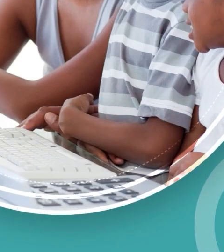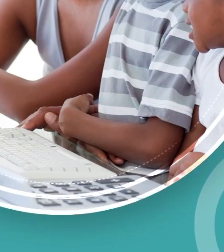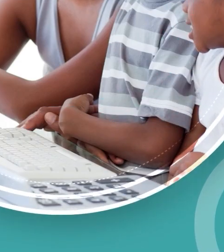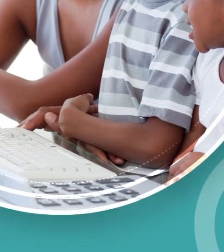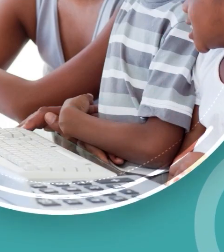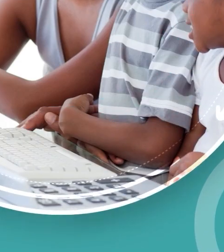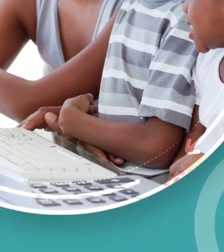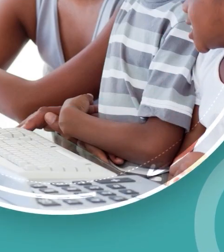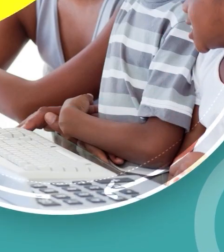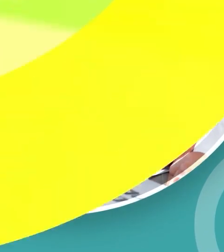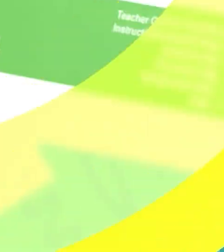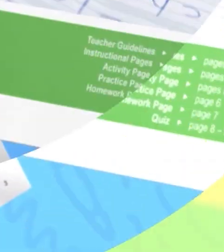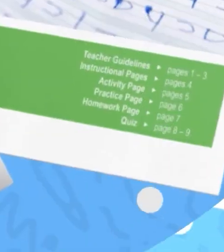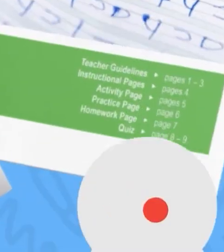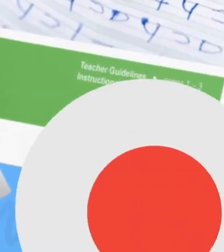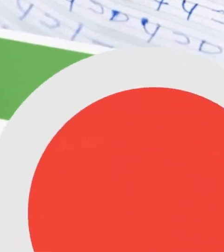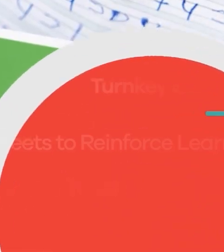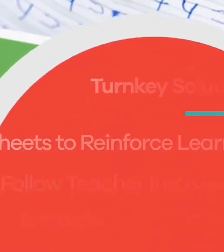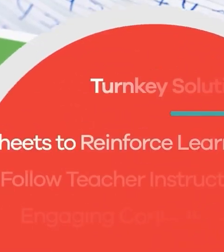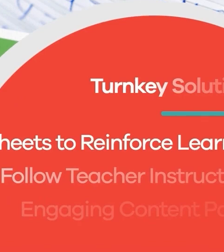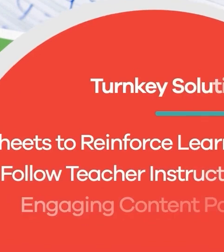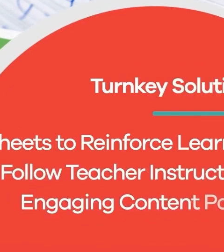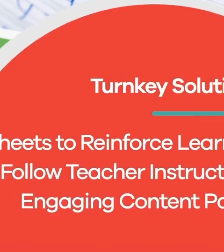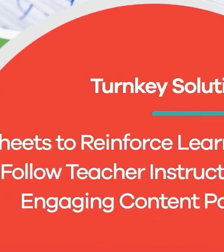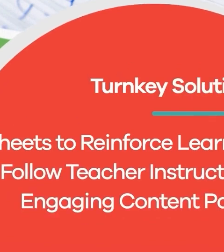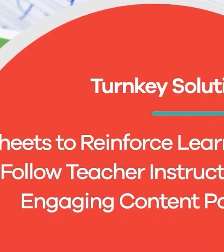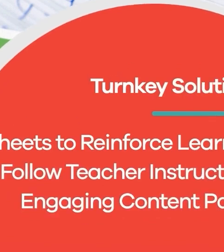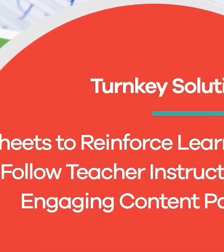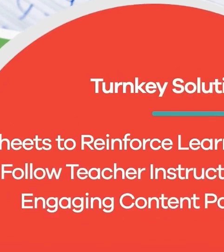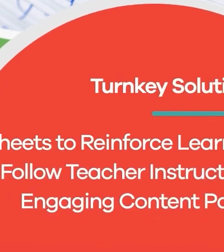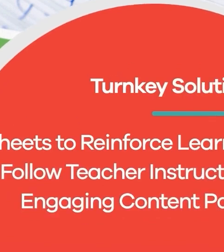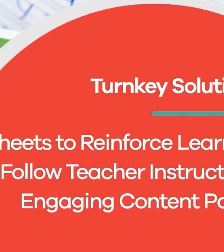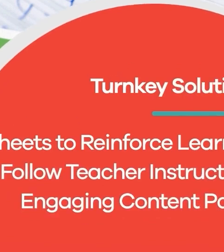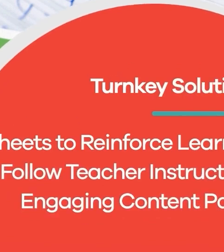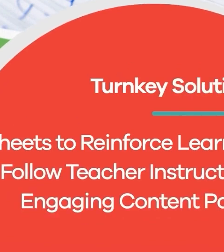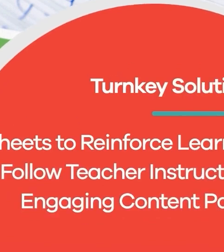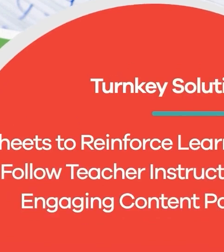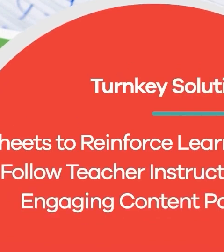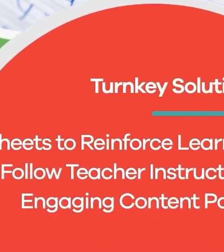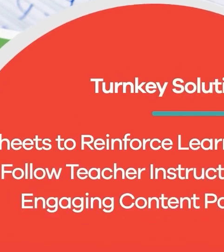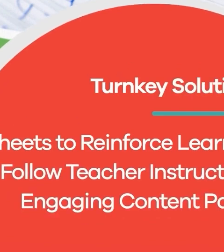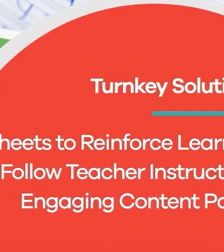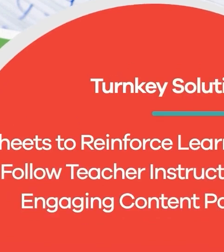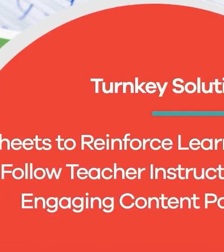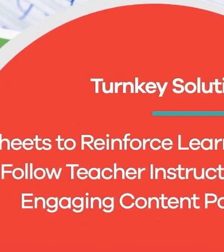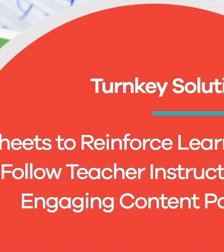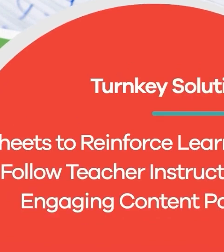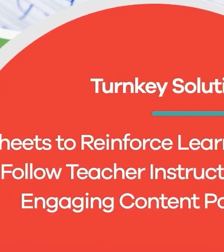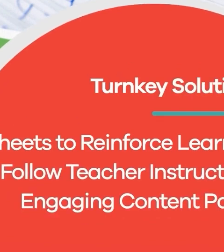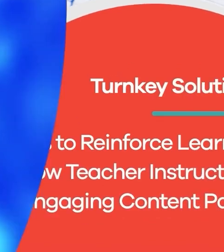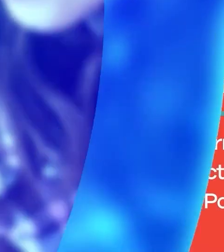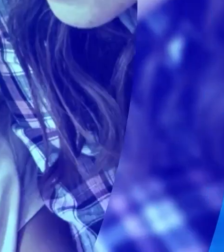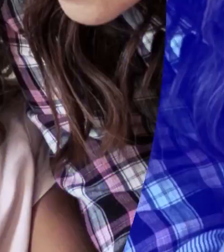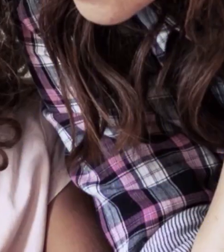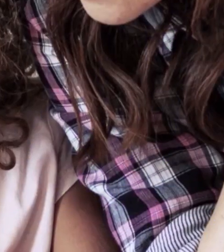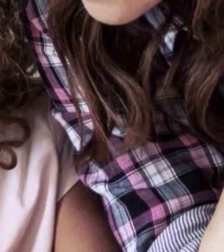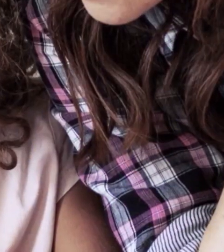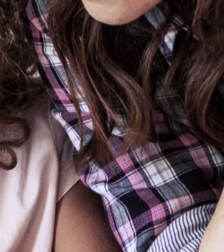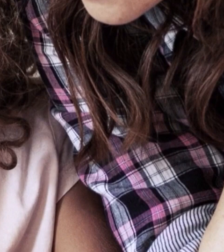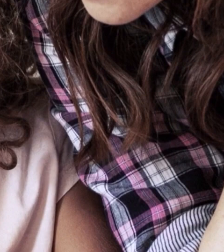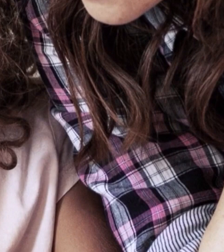thousands of free resources and turnkey solutions for teachers uh... and homeschoolers homeschoolers for teachers for